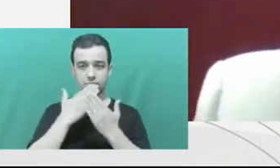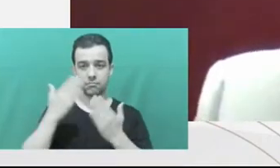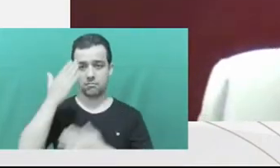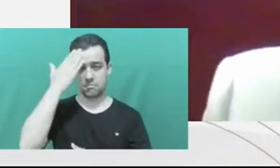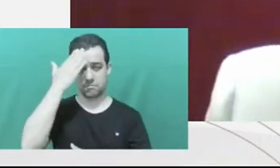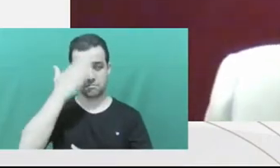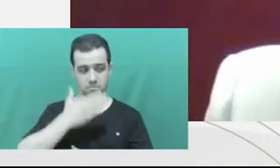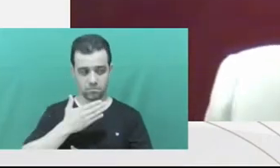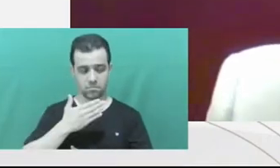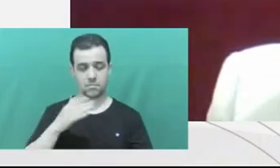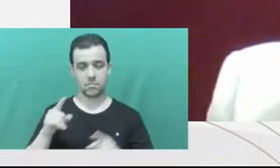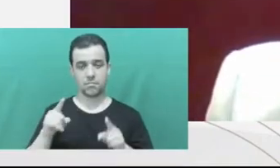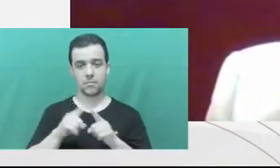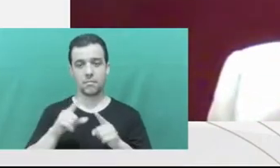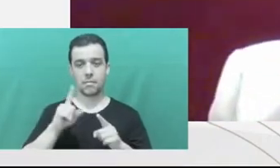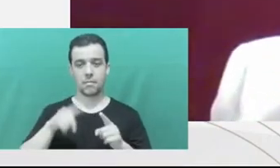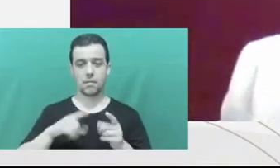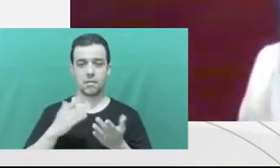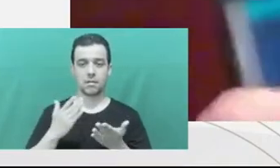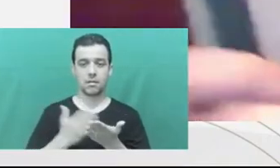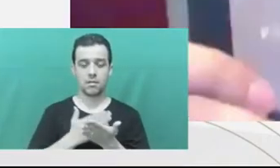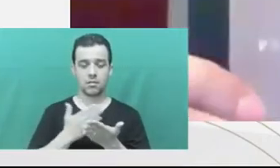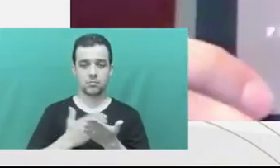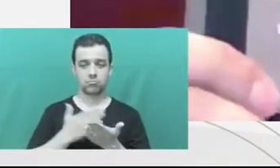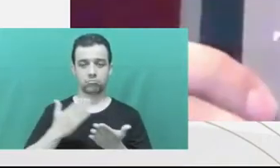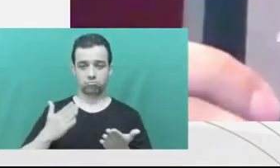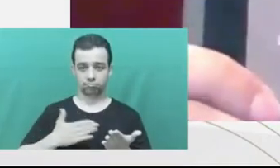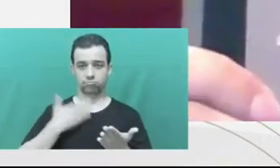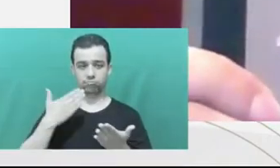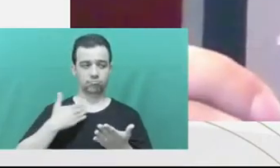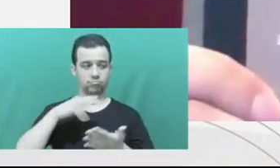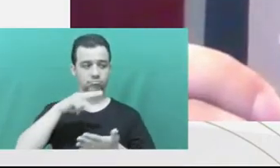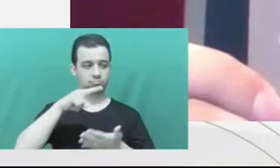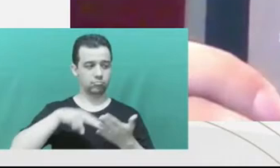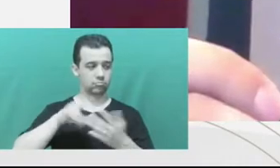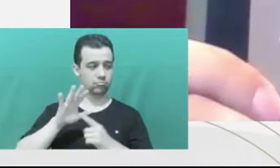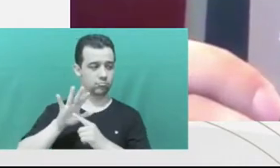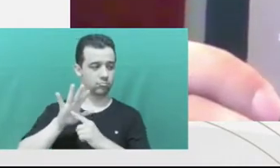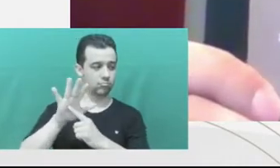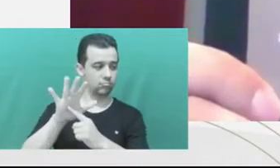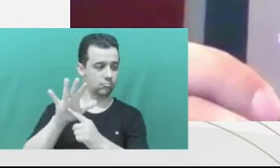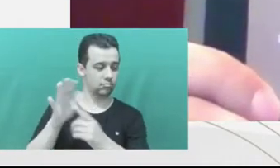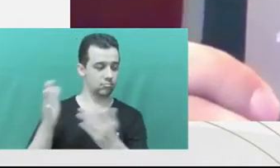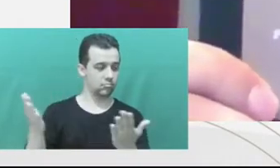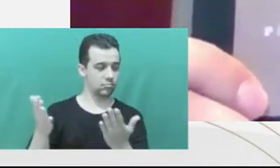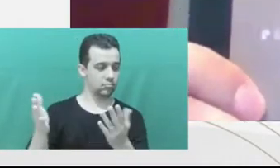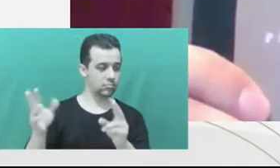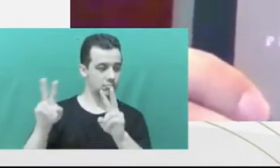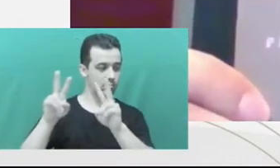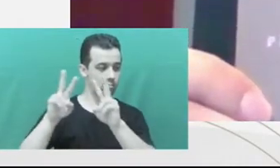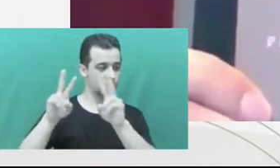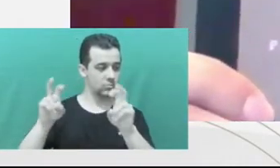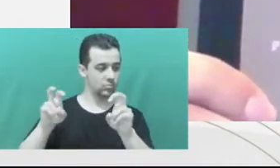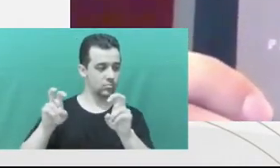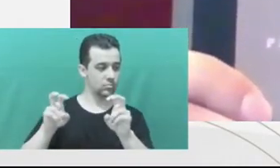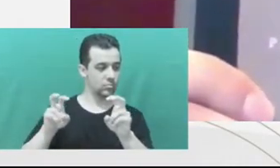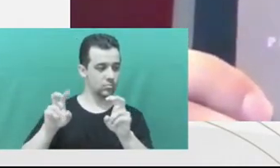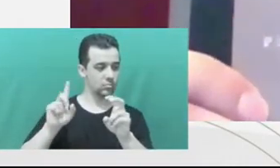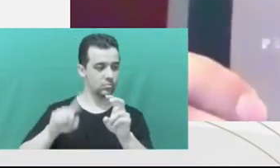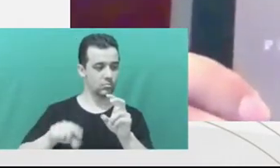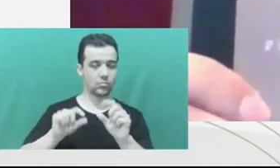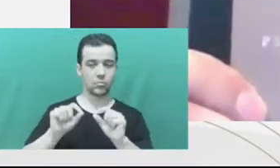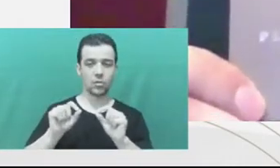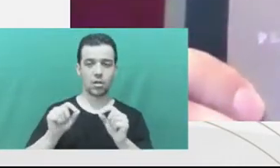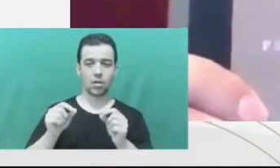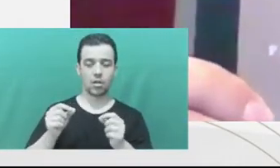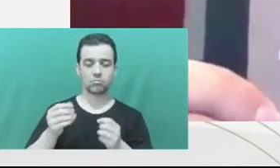case books for evidence and proof. And he's also had a book that was very impacting to me about